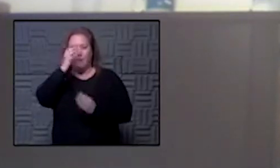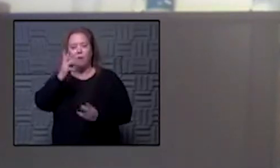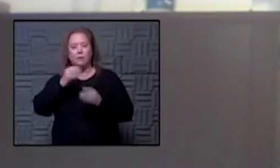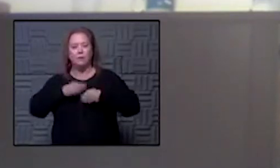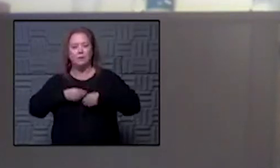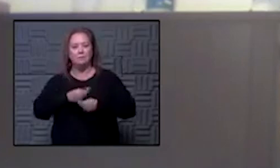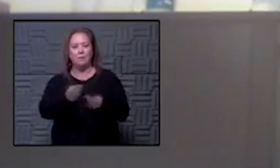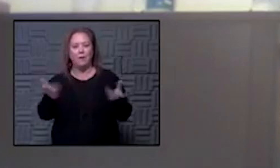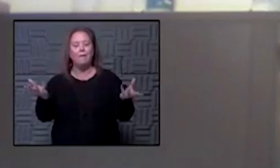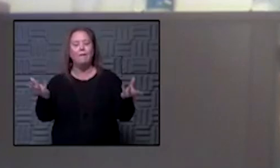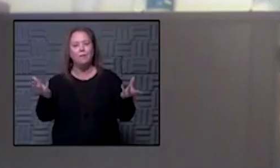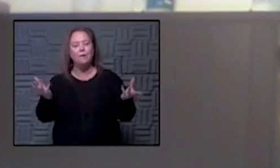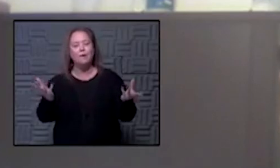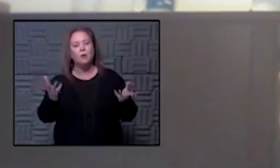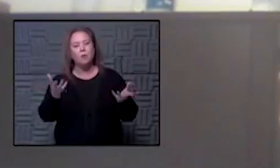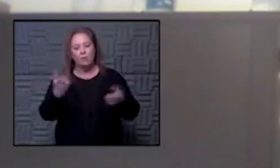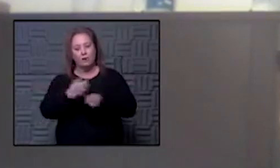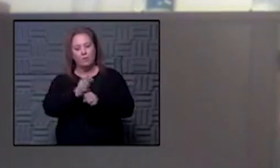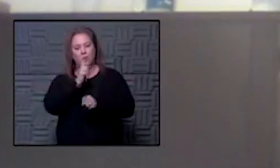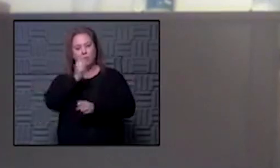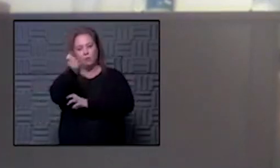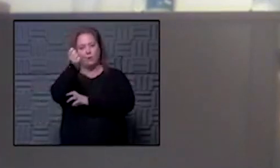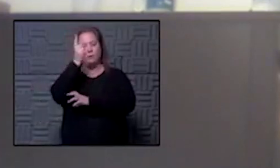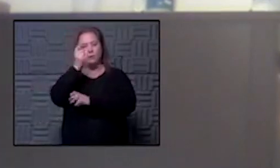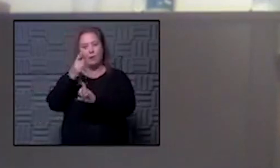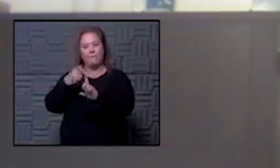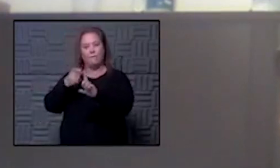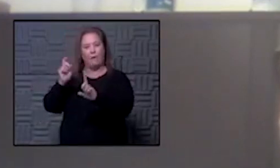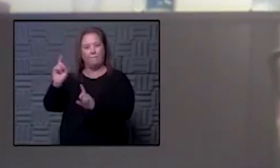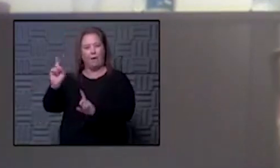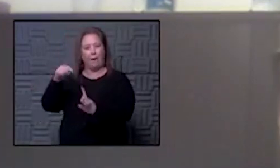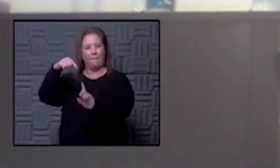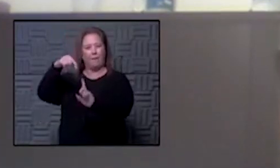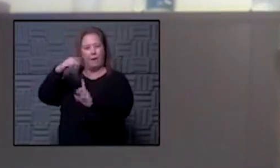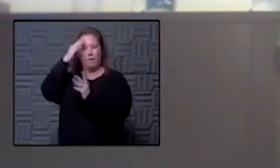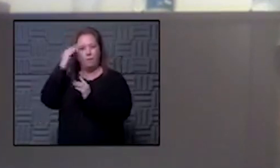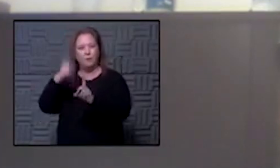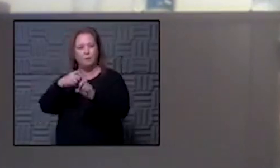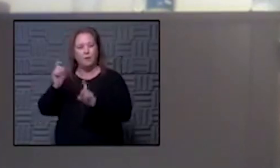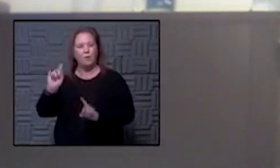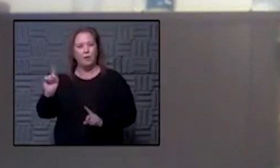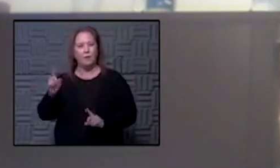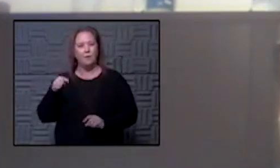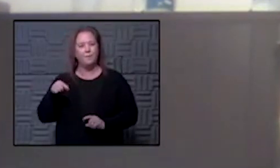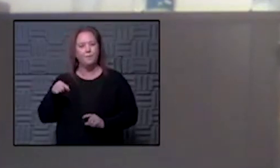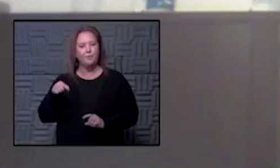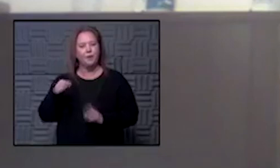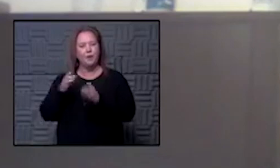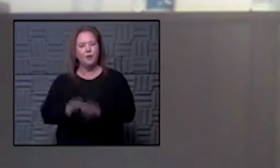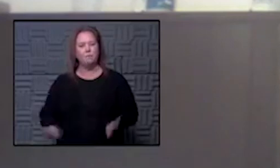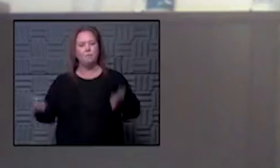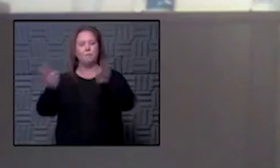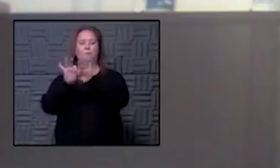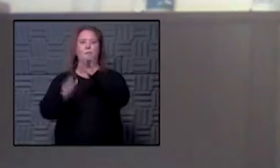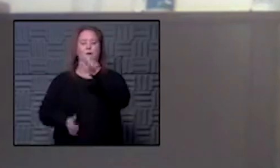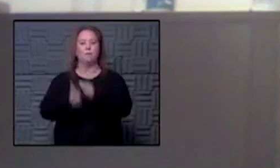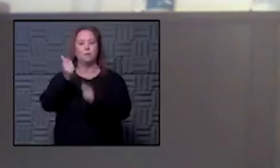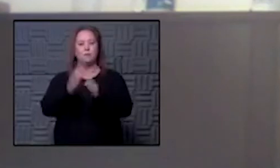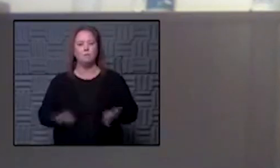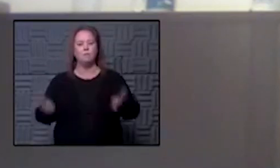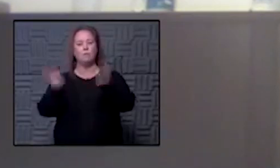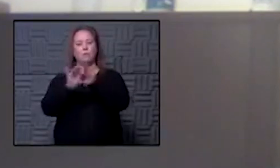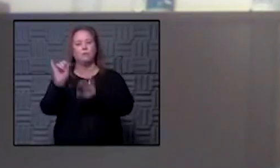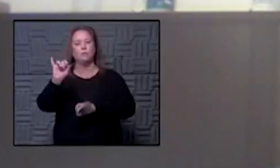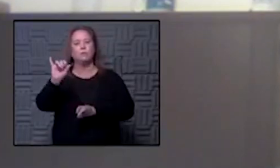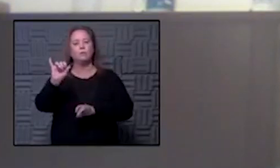you know making sure that we we understand the sources of the information that we're getting and most importantly i i think is the